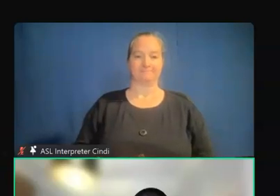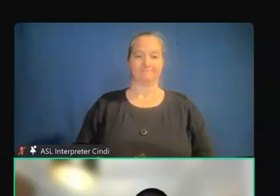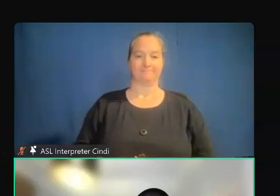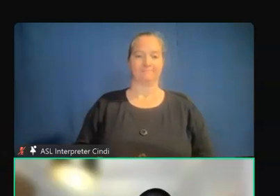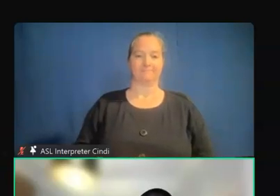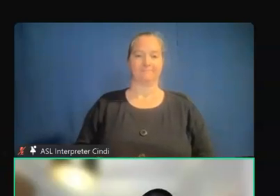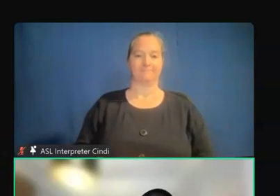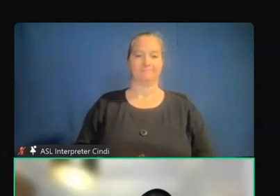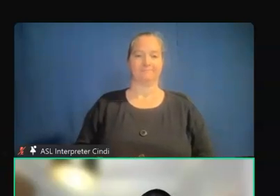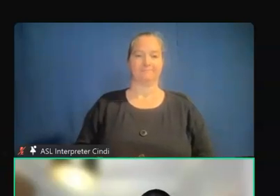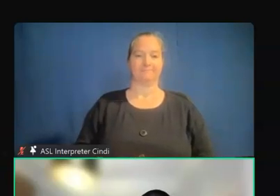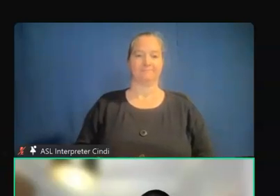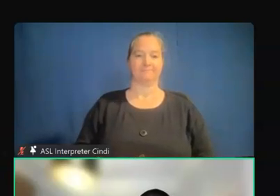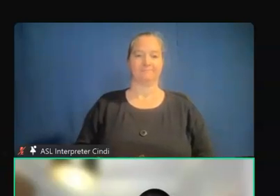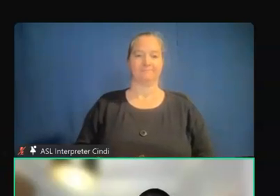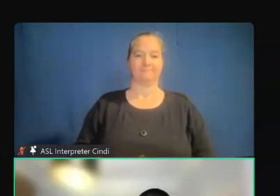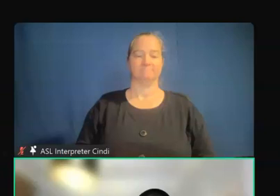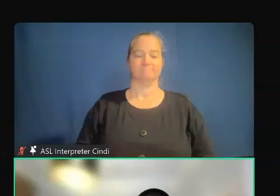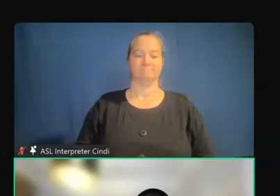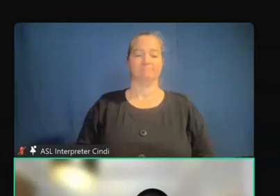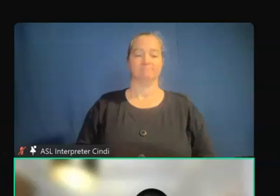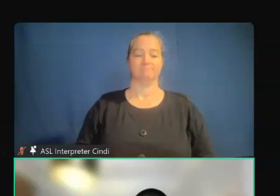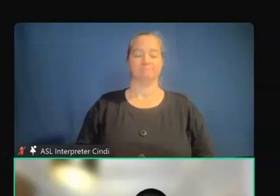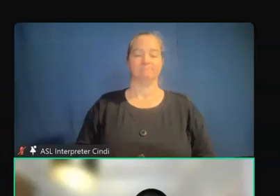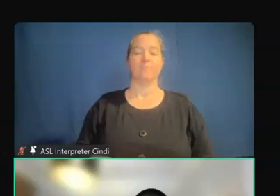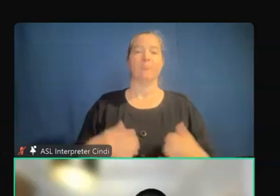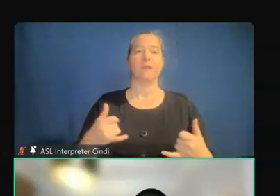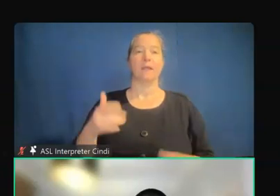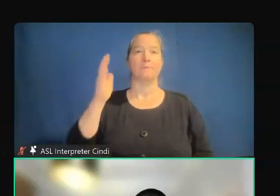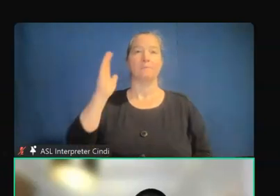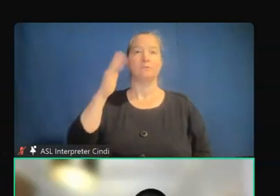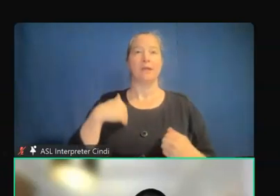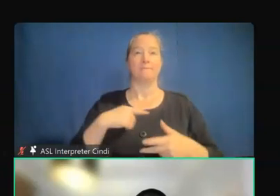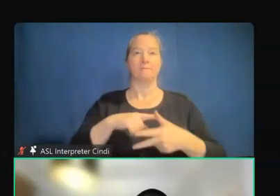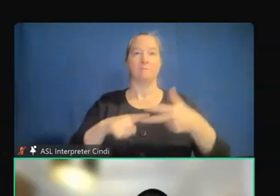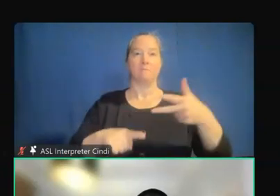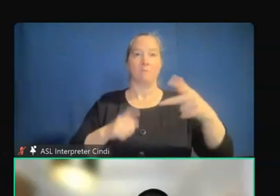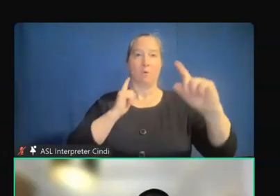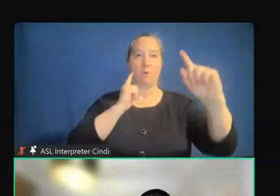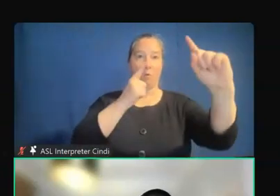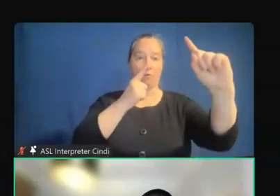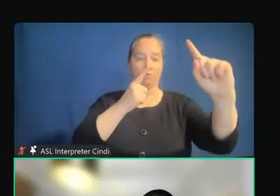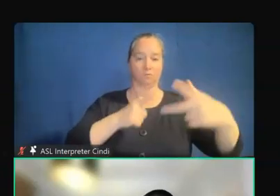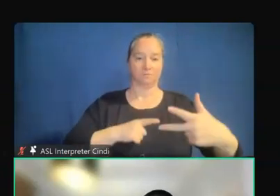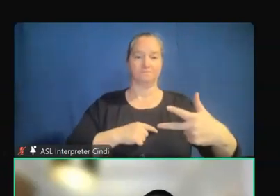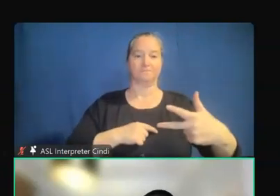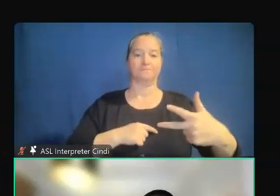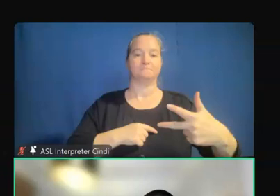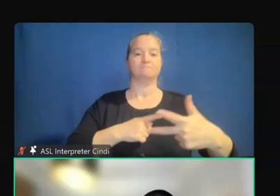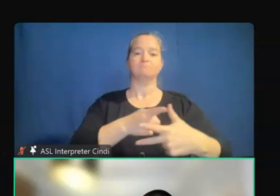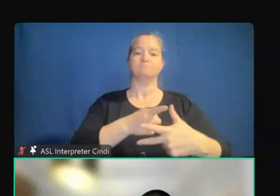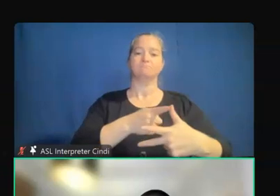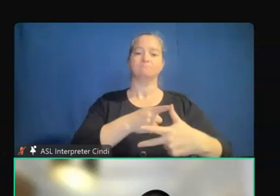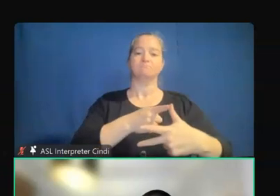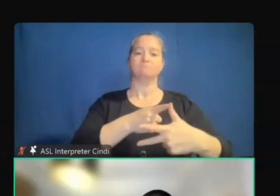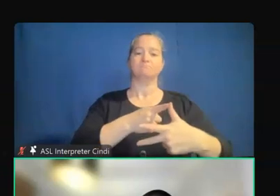So the goals of today's presentation really focus on recognizing the importance